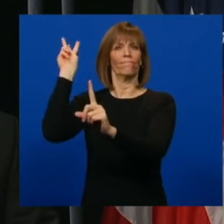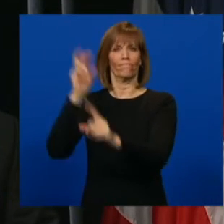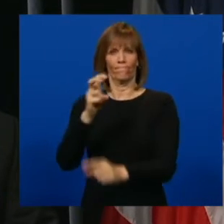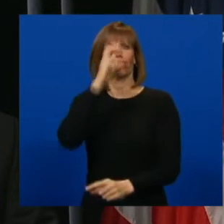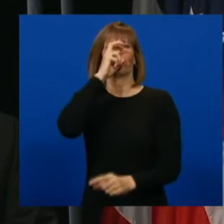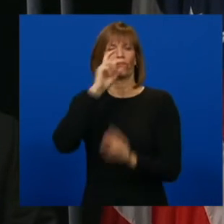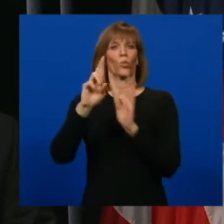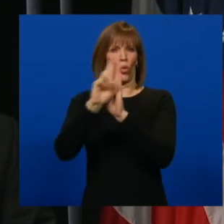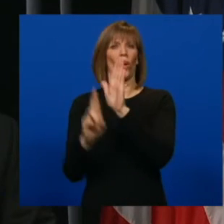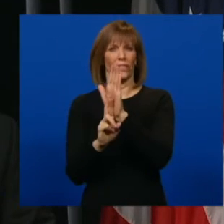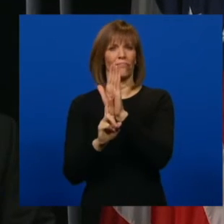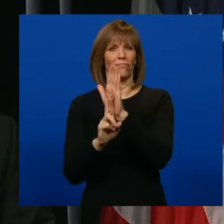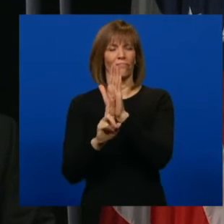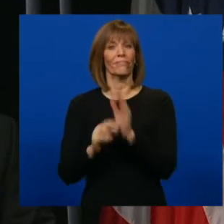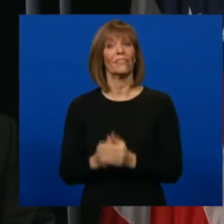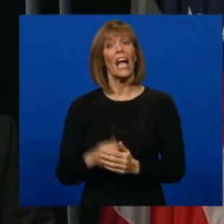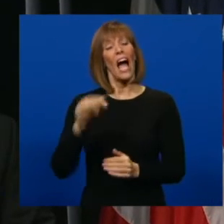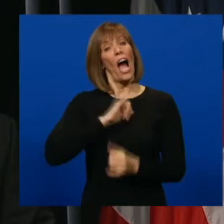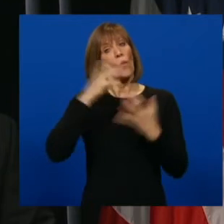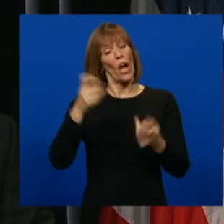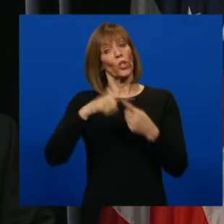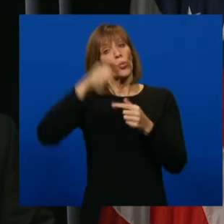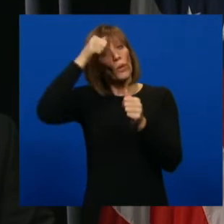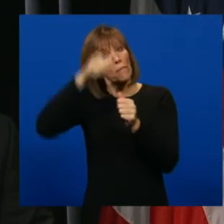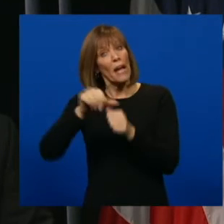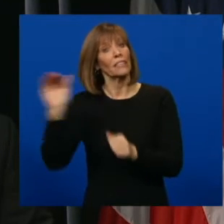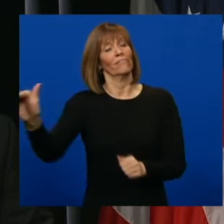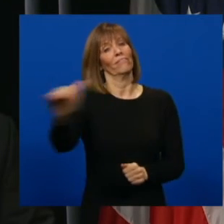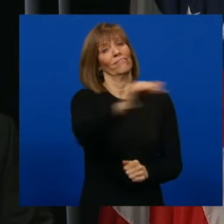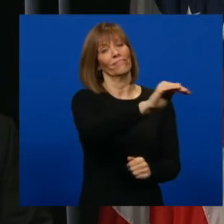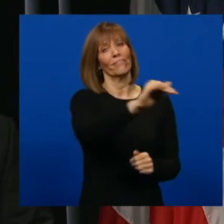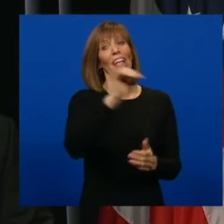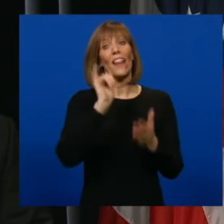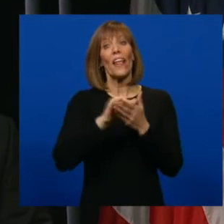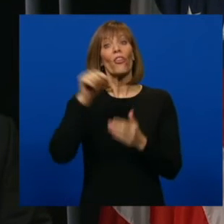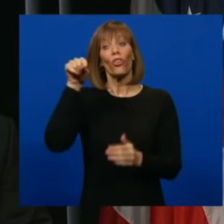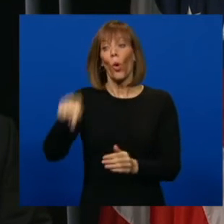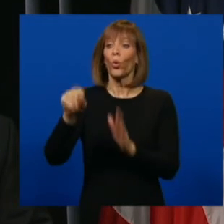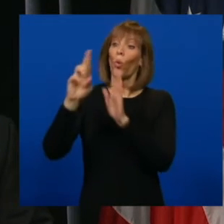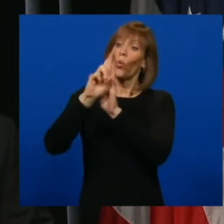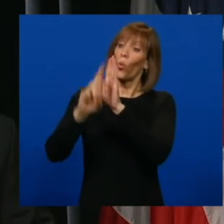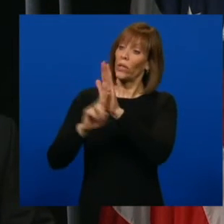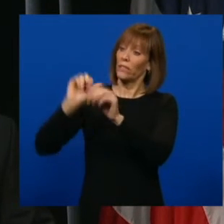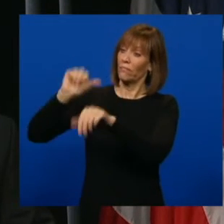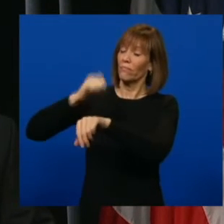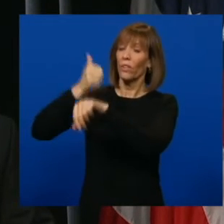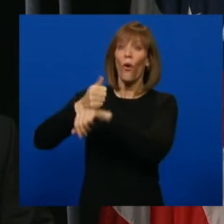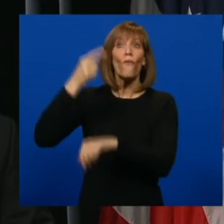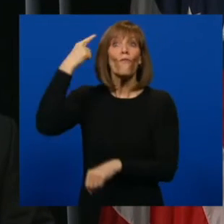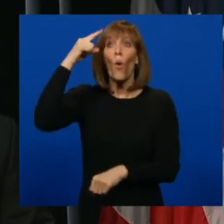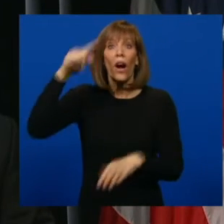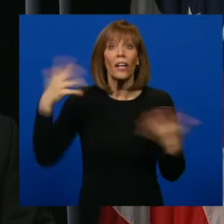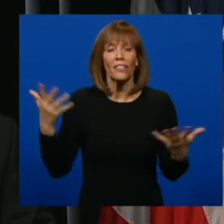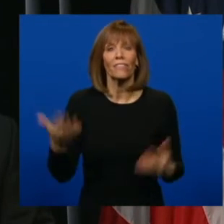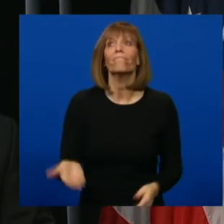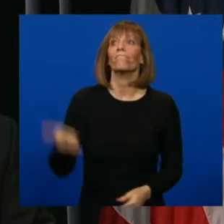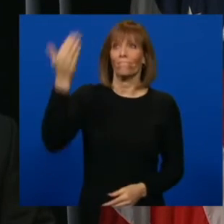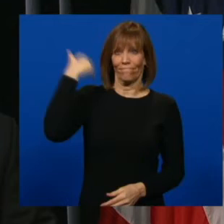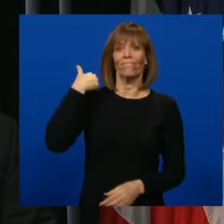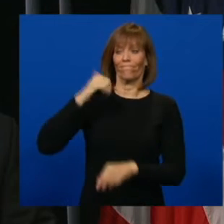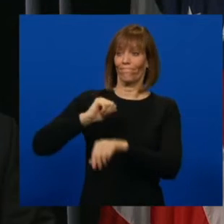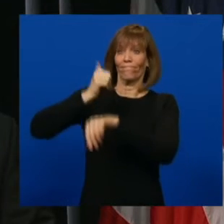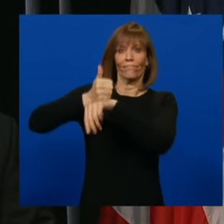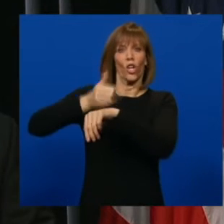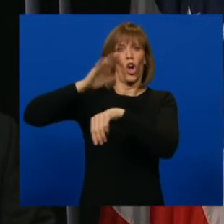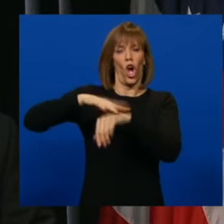hours of operation. And I want to remind Iowans that these requirements were put in place back on the evening of